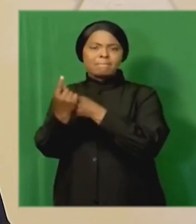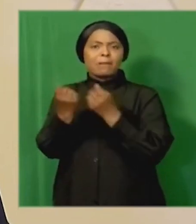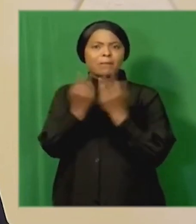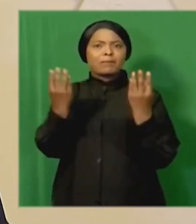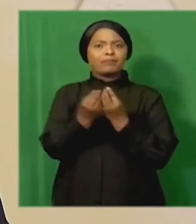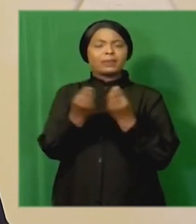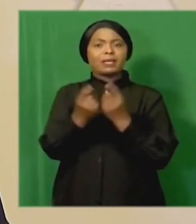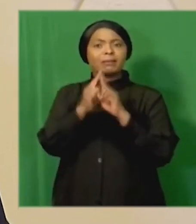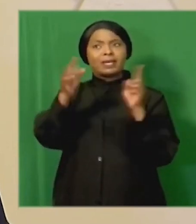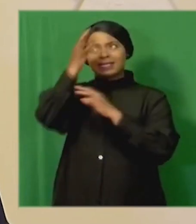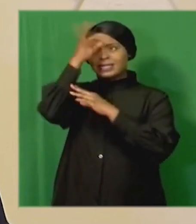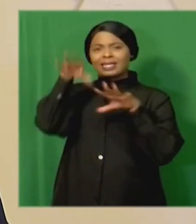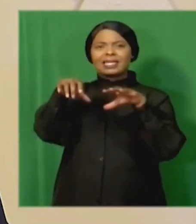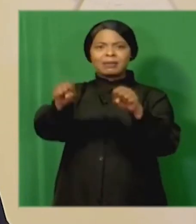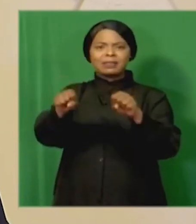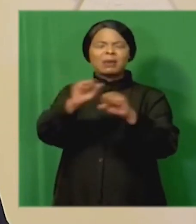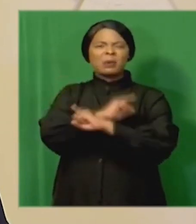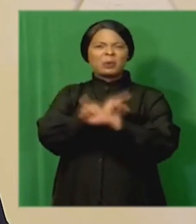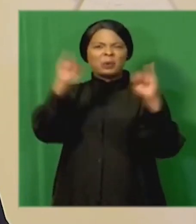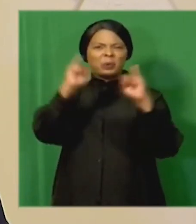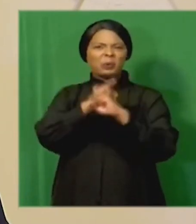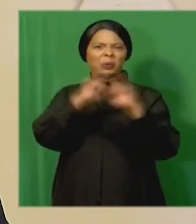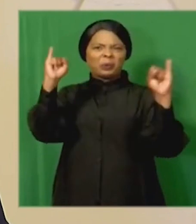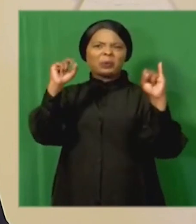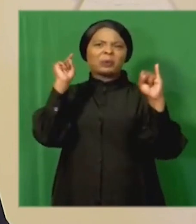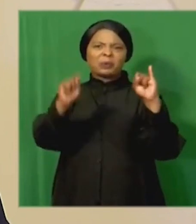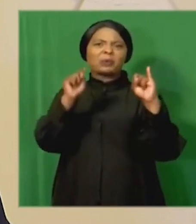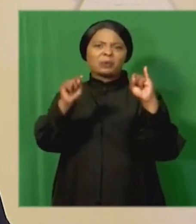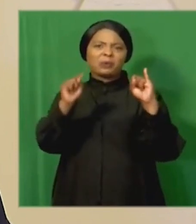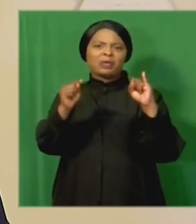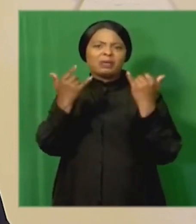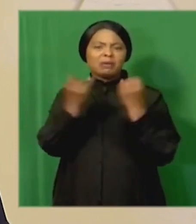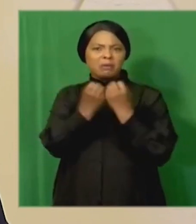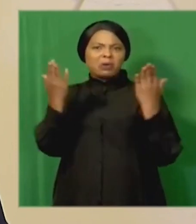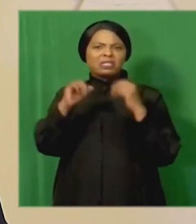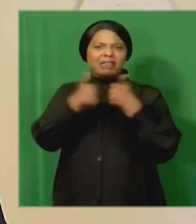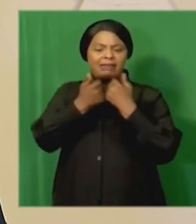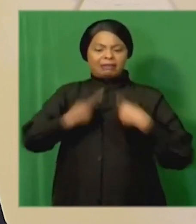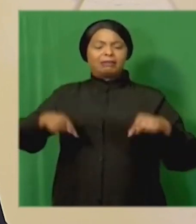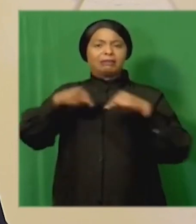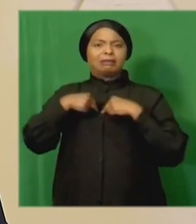but state capture made a substantial contribution to many of our challenges.